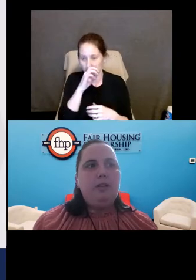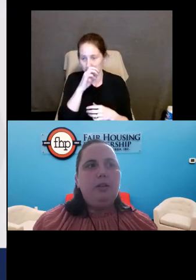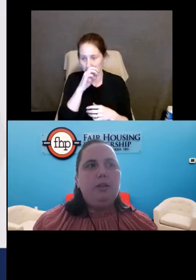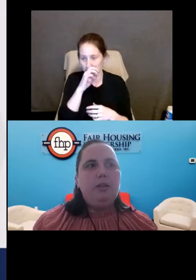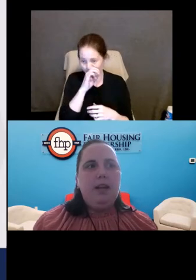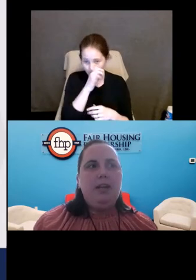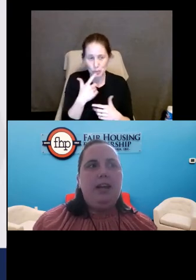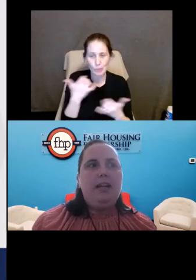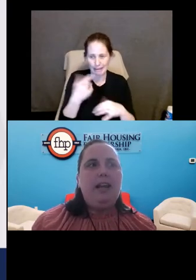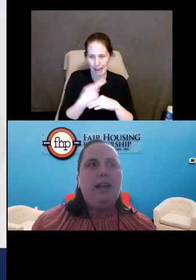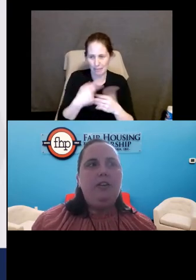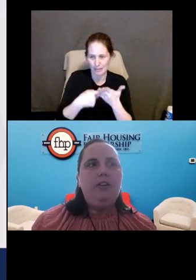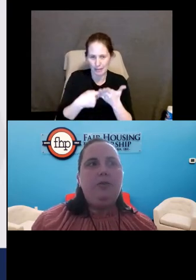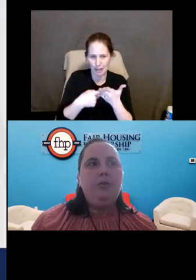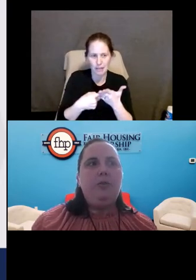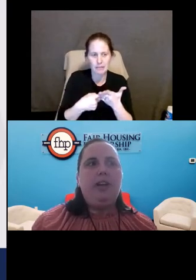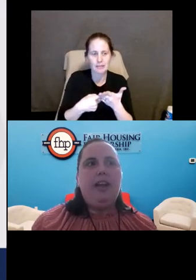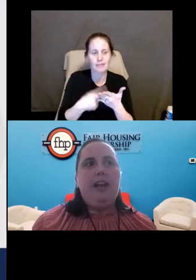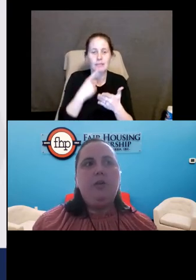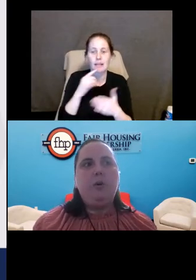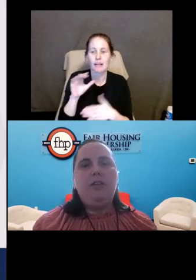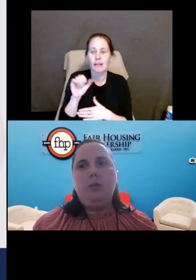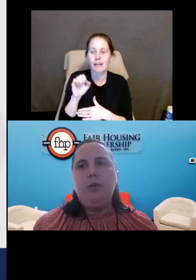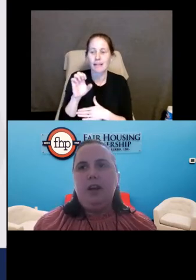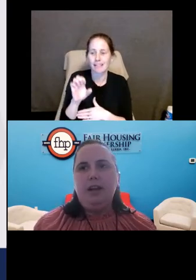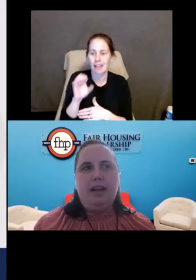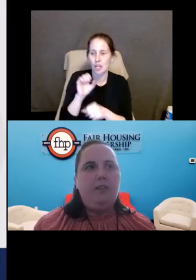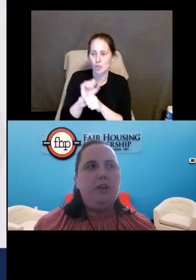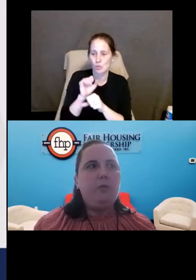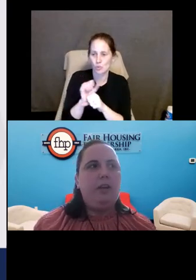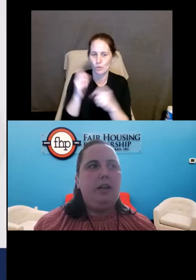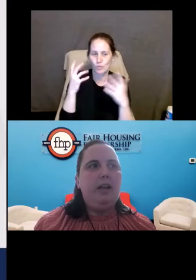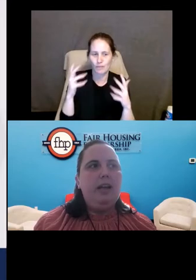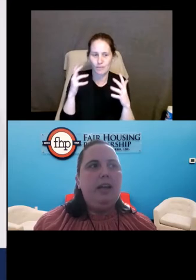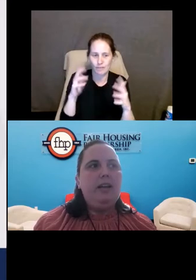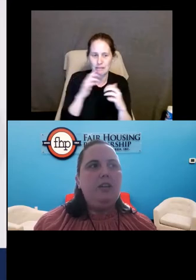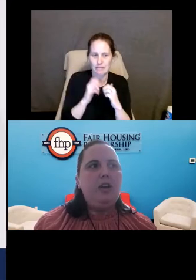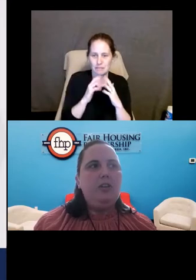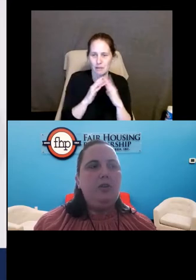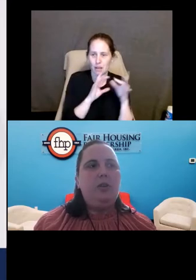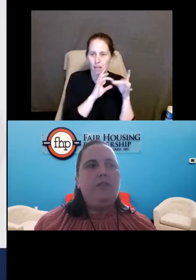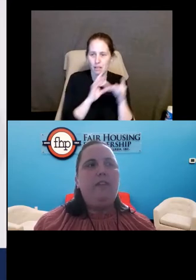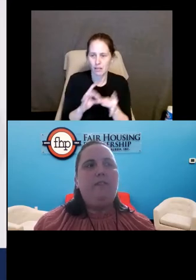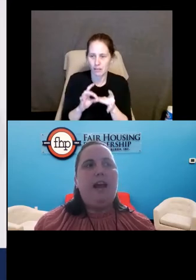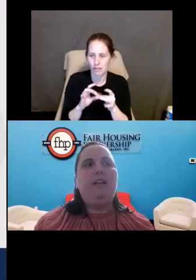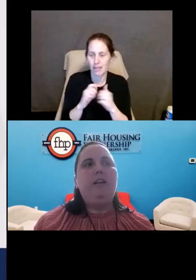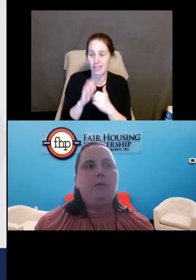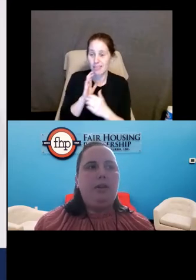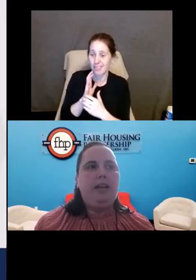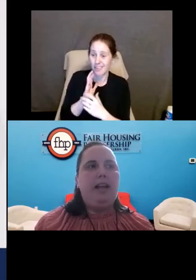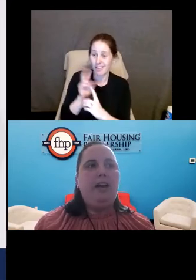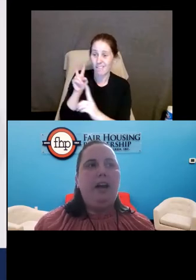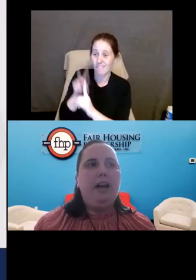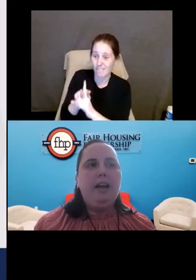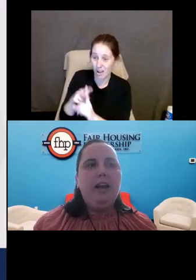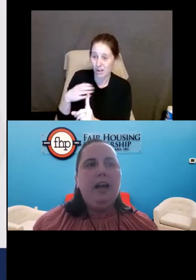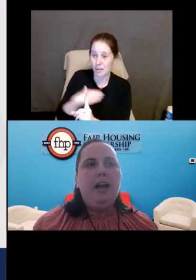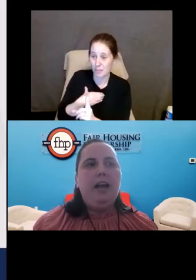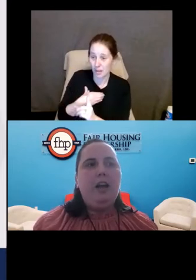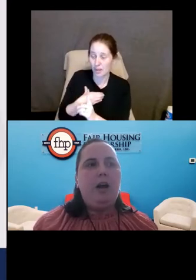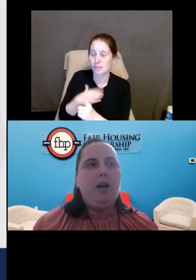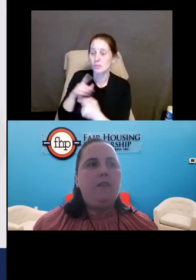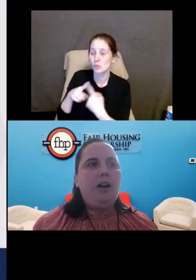some time today taking you through the casework that we've done at FHP in conjunction with then filing a complaint at HUD